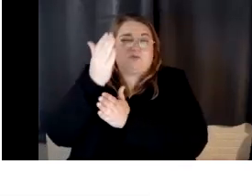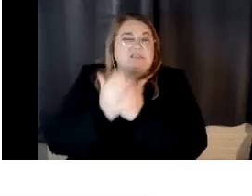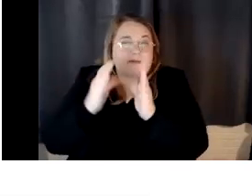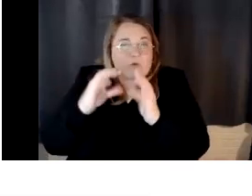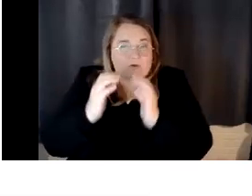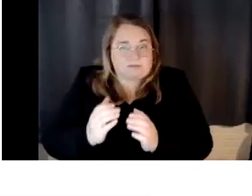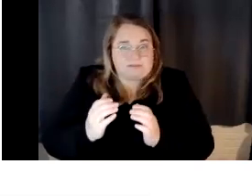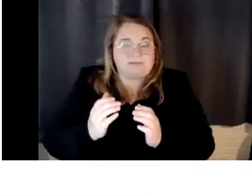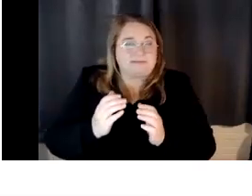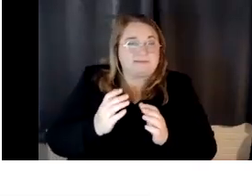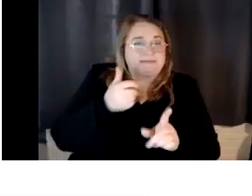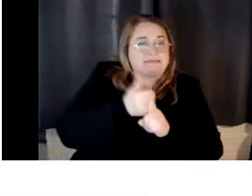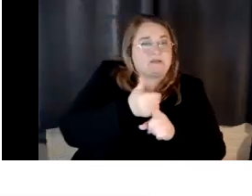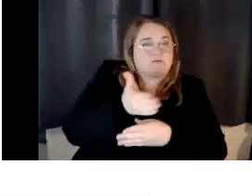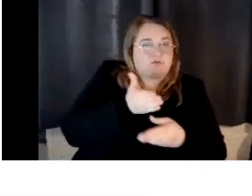um,